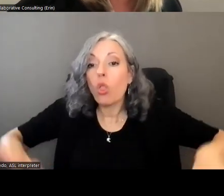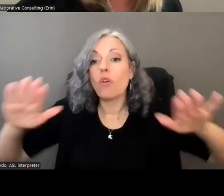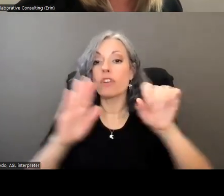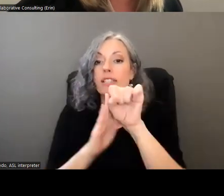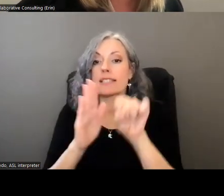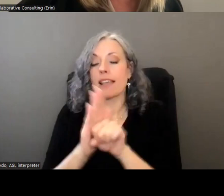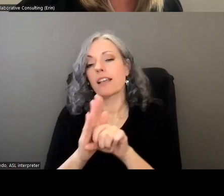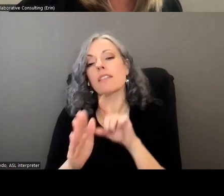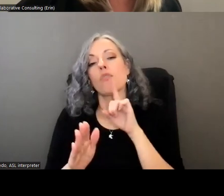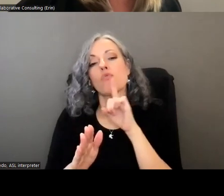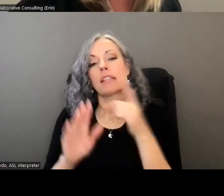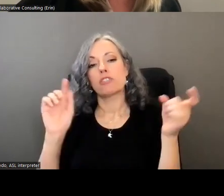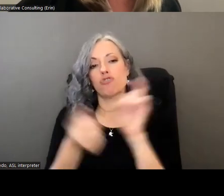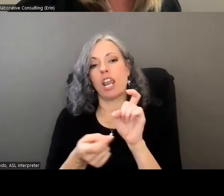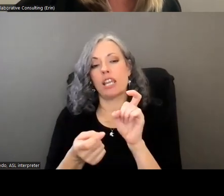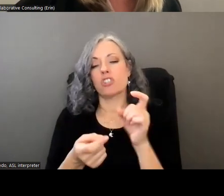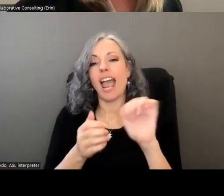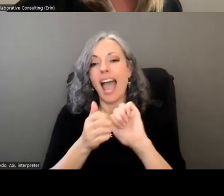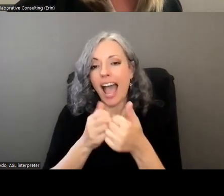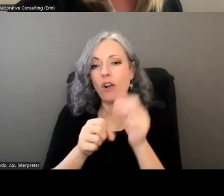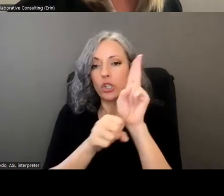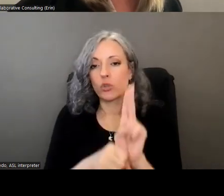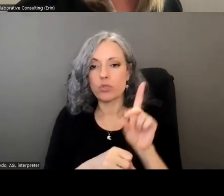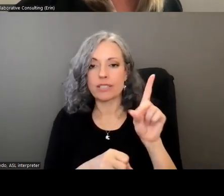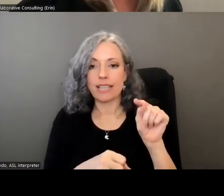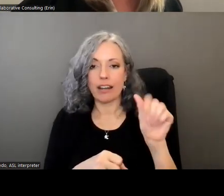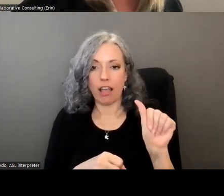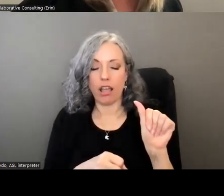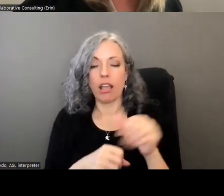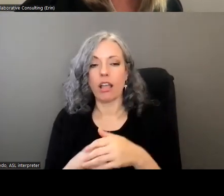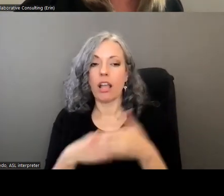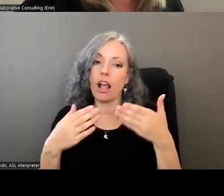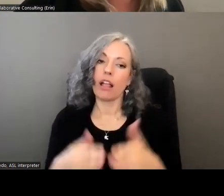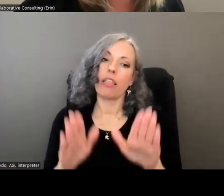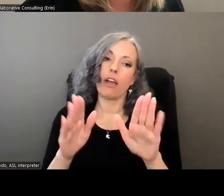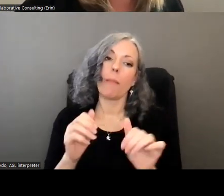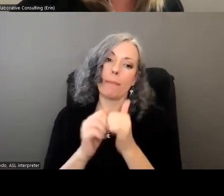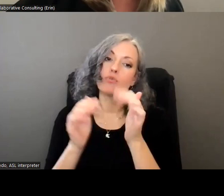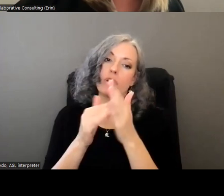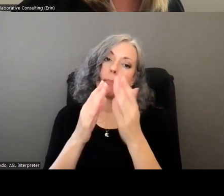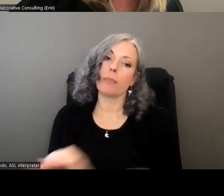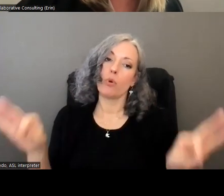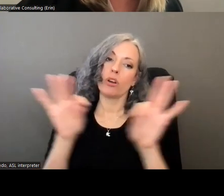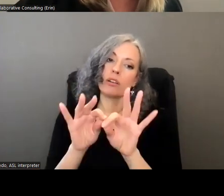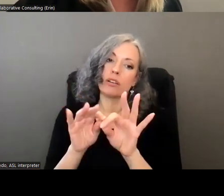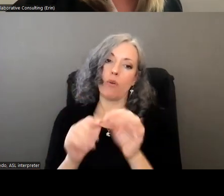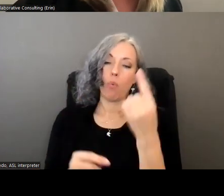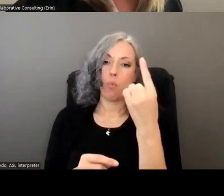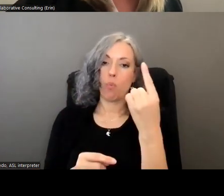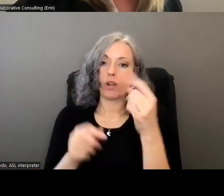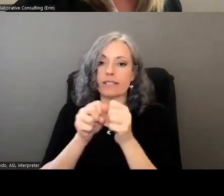completely redefine how the network collects and uses data allowing for most importantly the capture of data into a single system